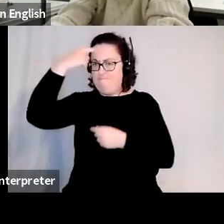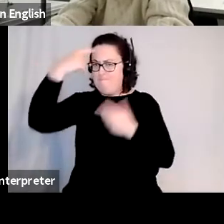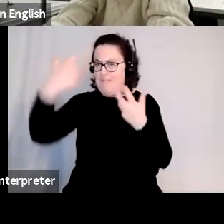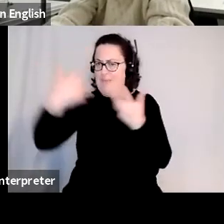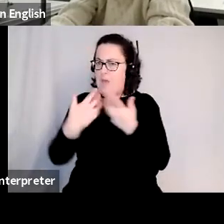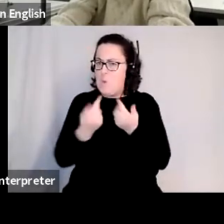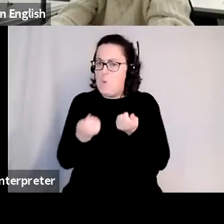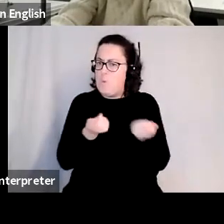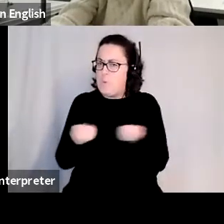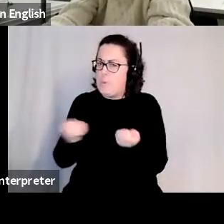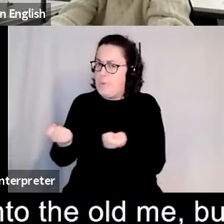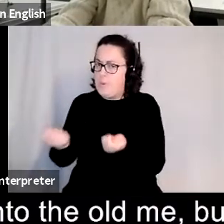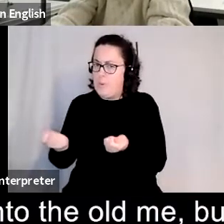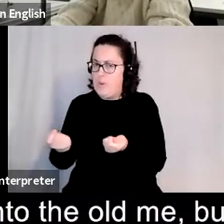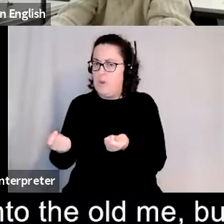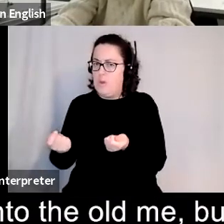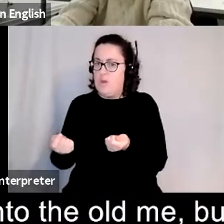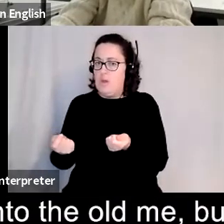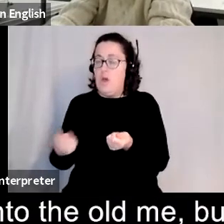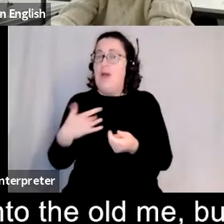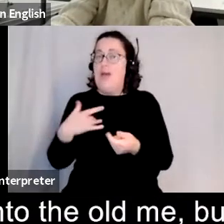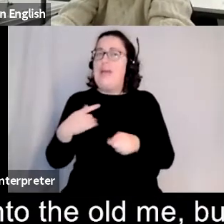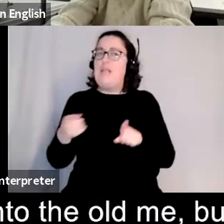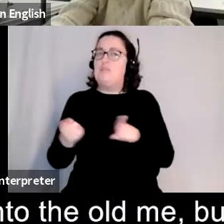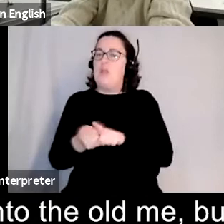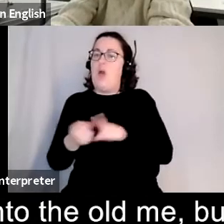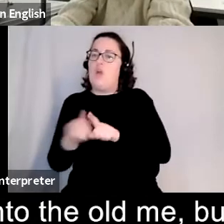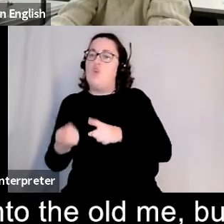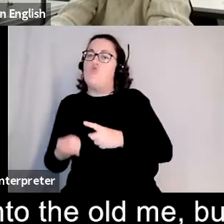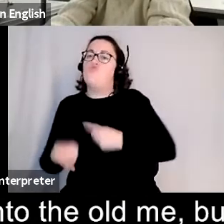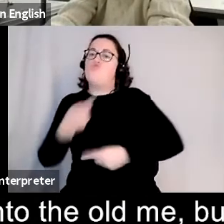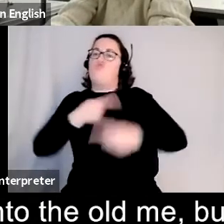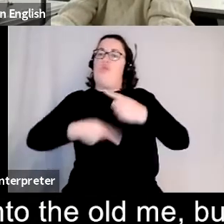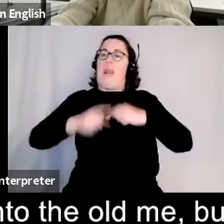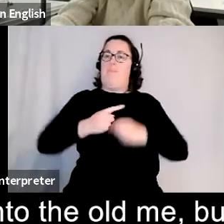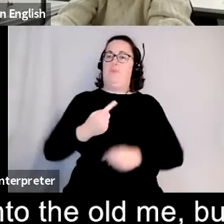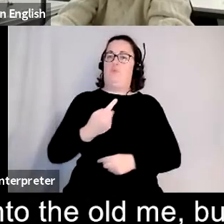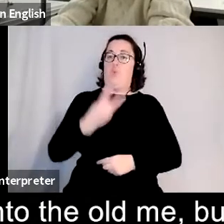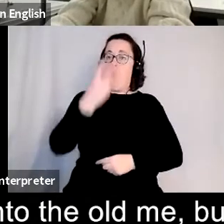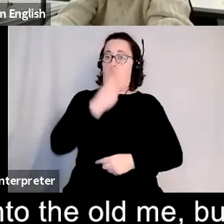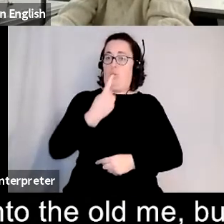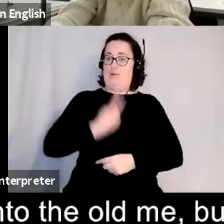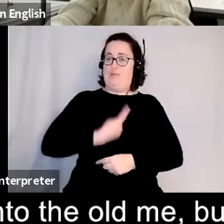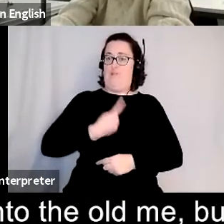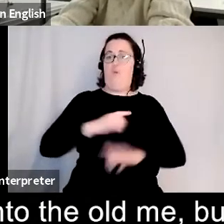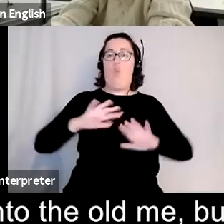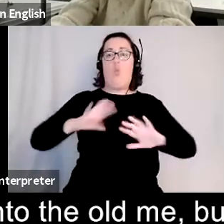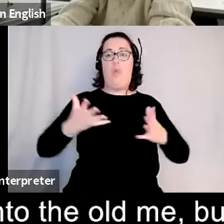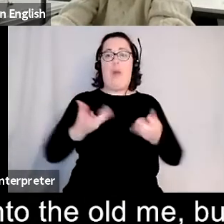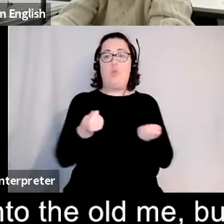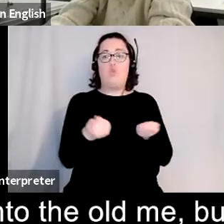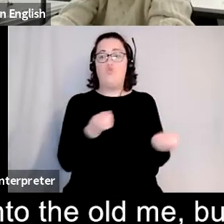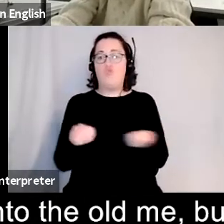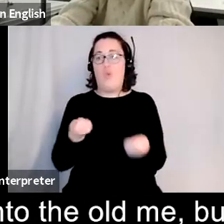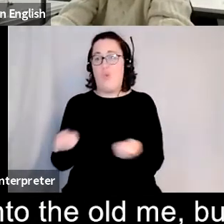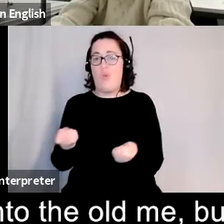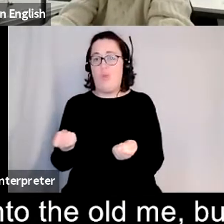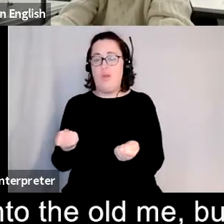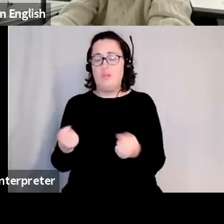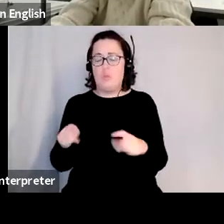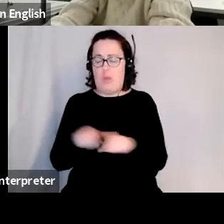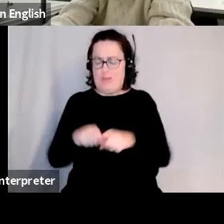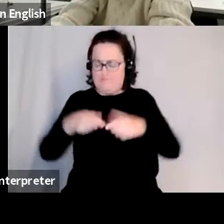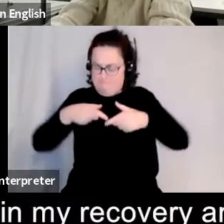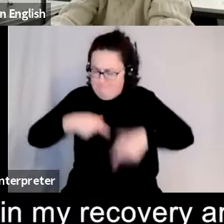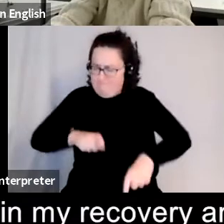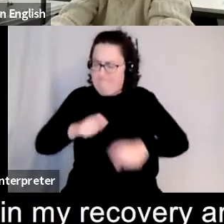a lot relapsing into the old me but without my control so constantly fighting to remain